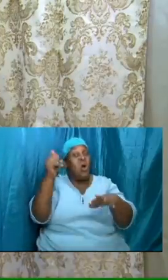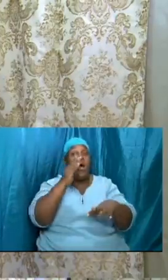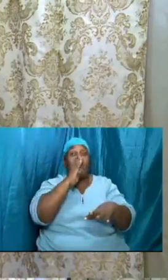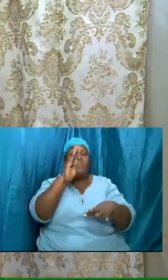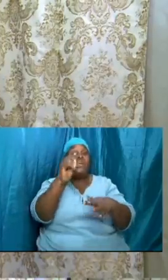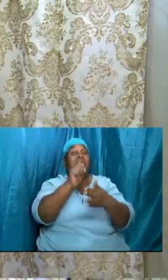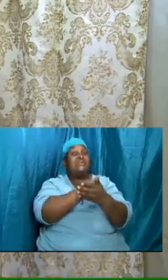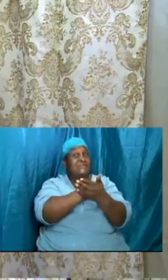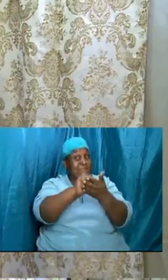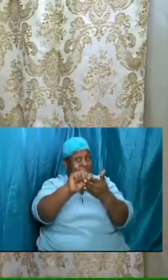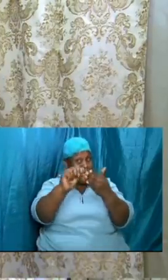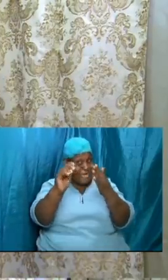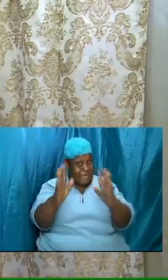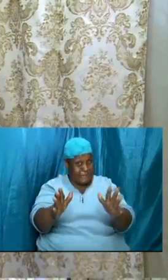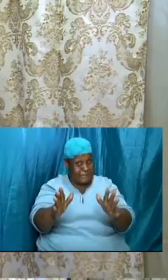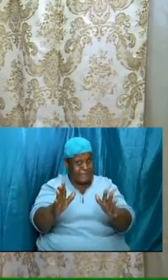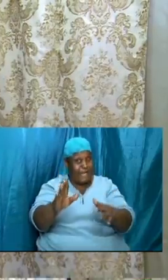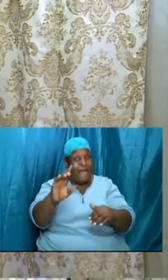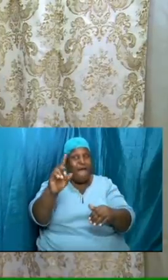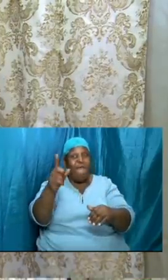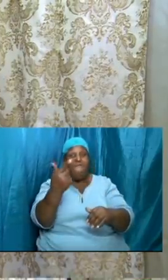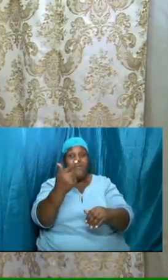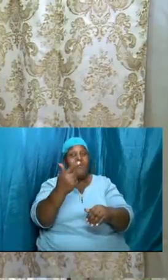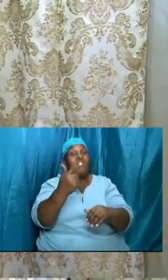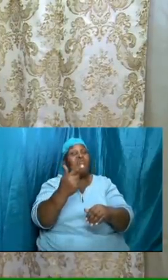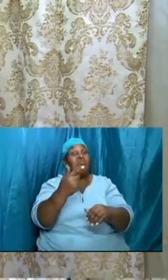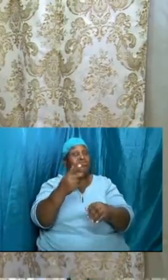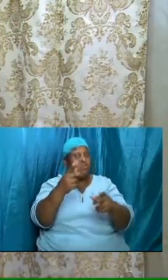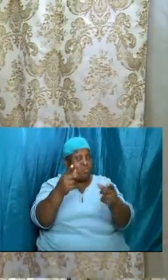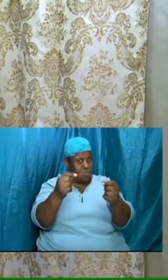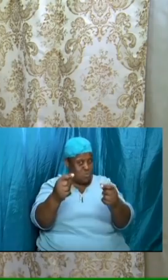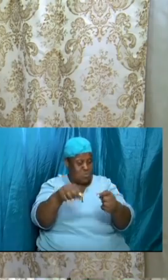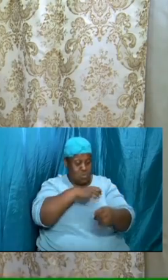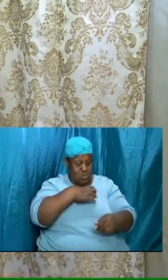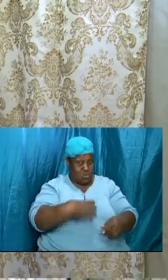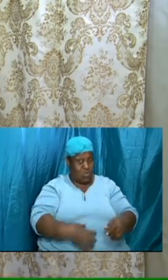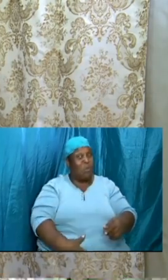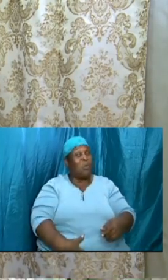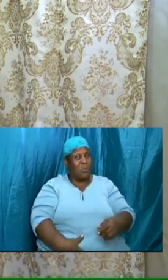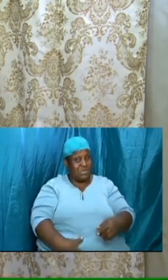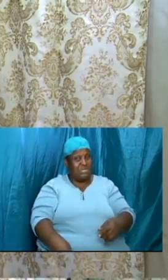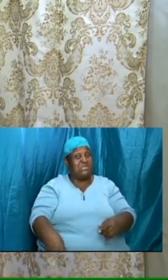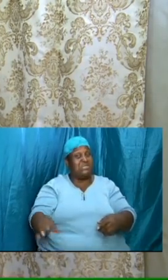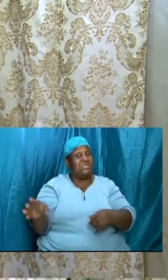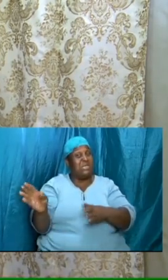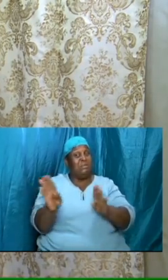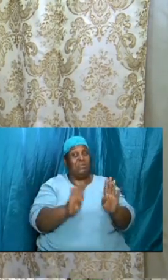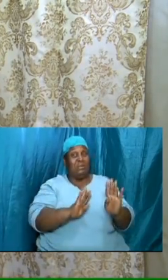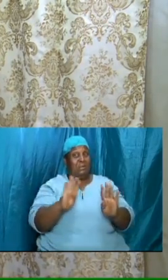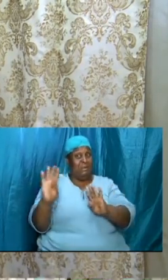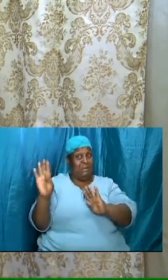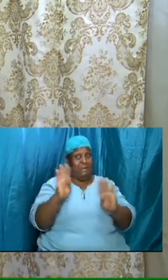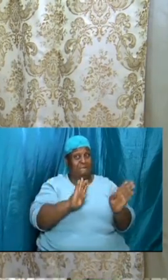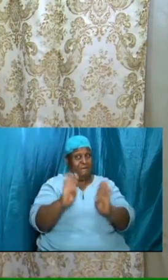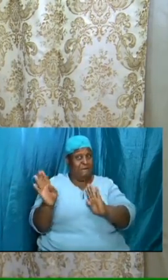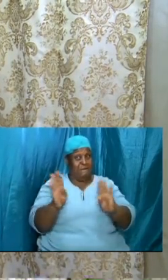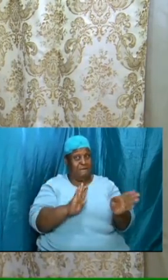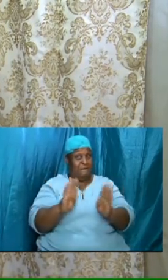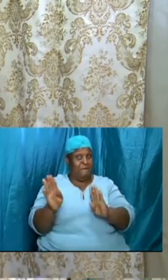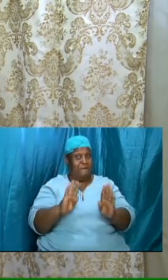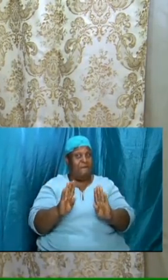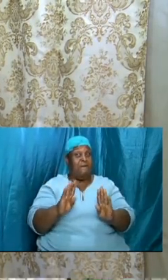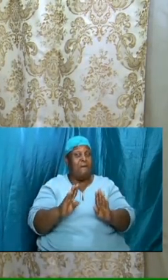christian things let us live as christians let us allow for our christianity to manifest